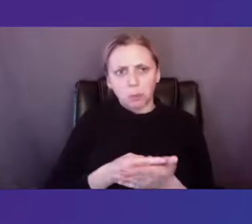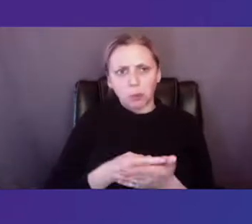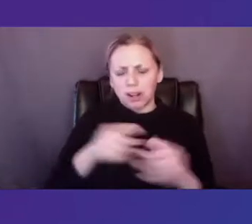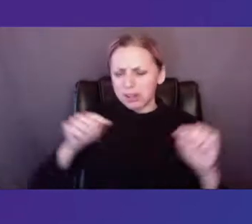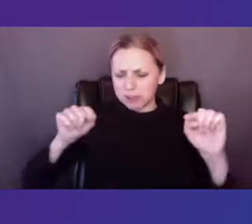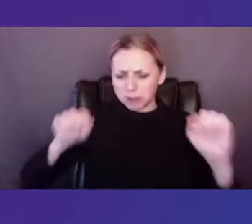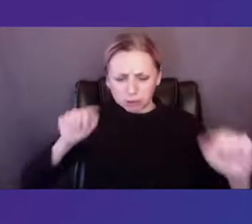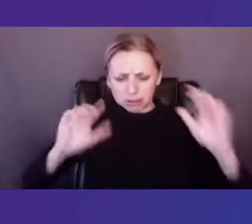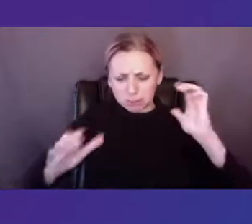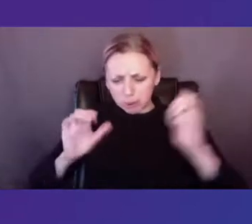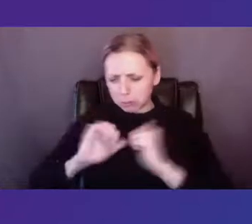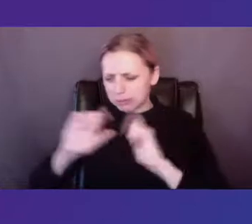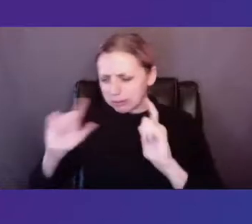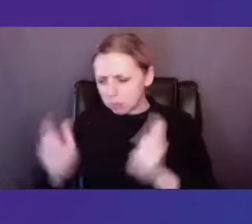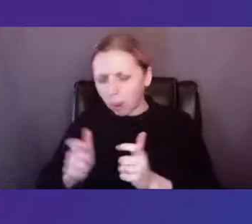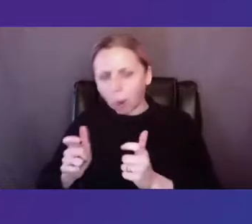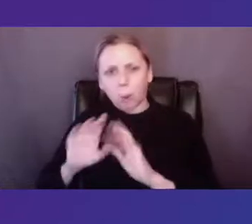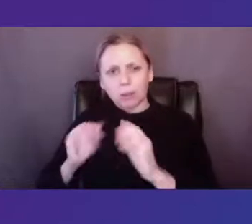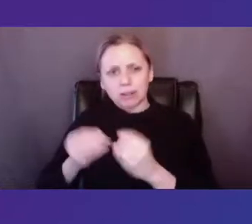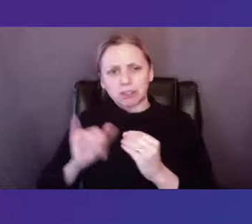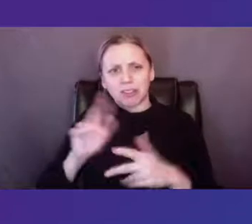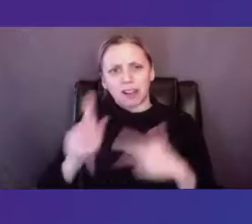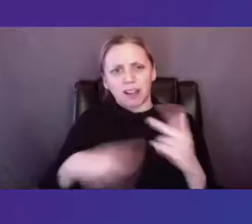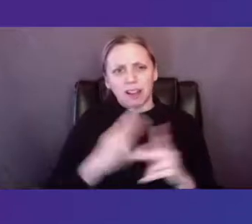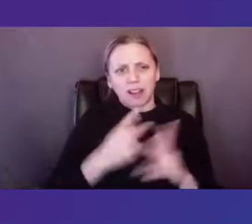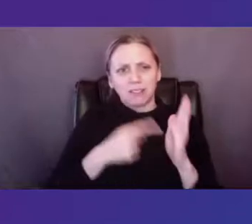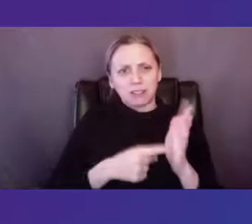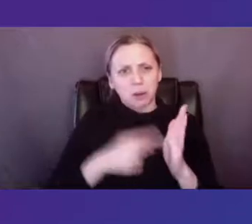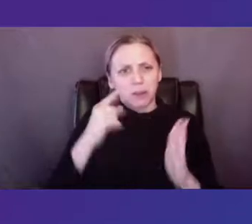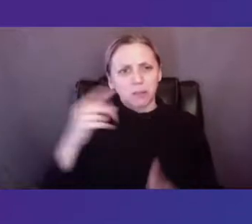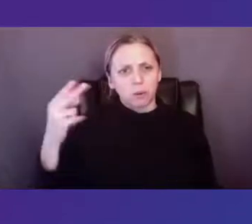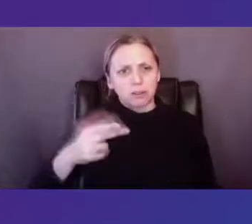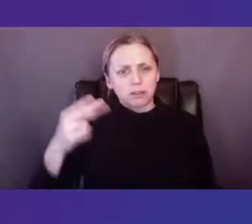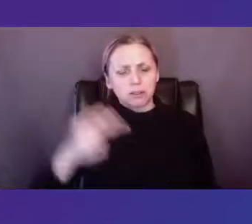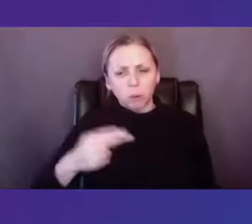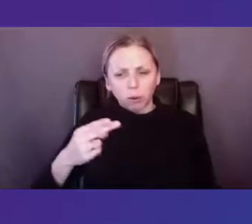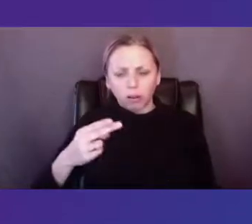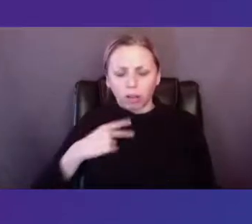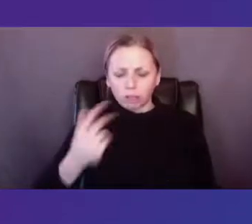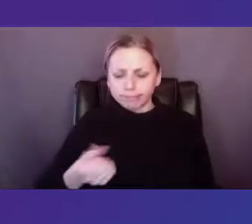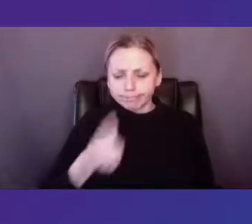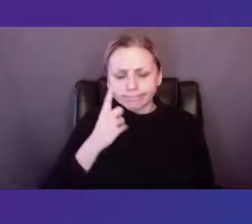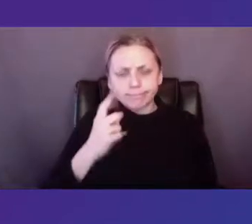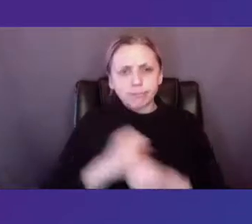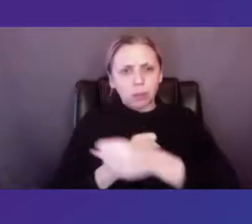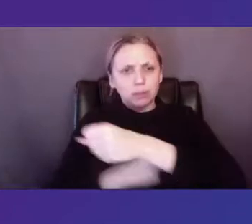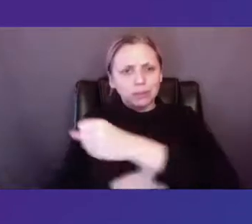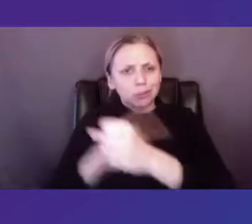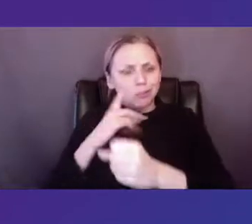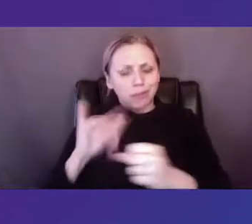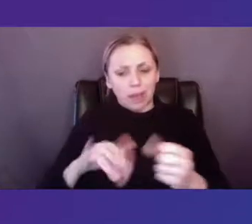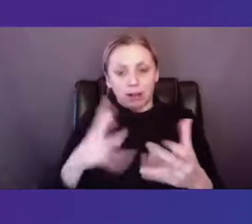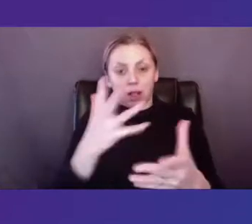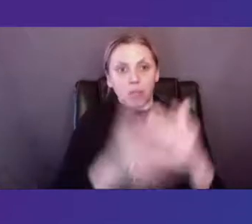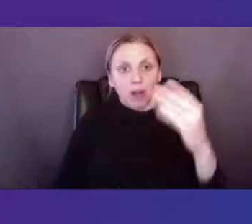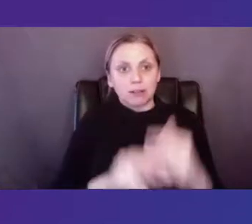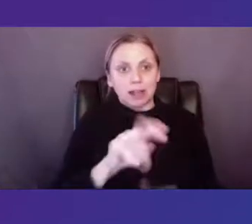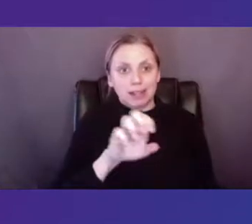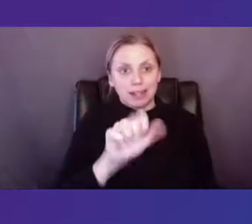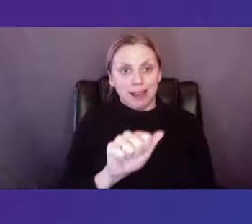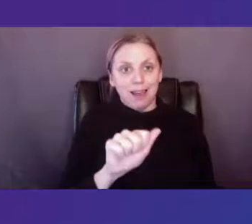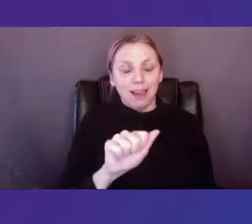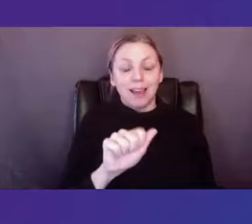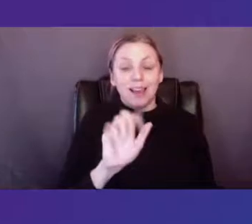So I'm just pointing to these kinds of examples as historical blueprints that were ultimately lost during the NEA's